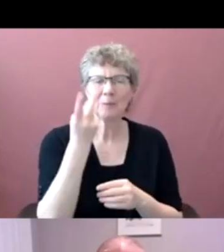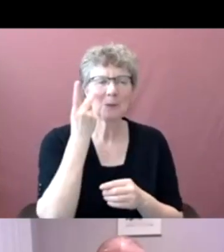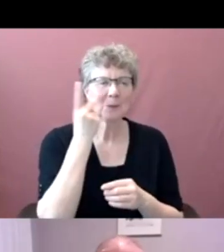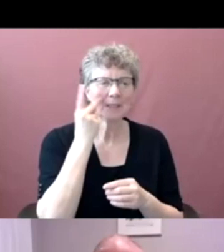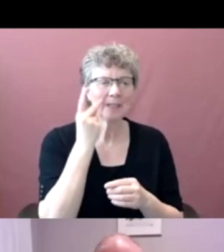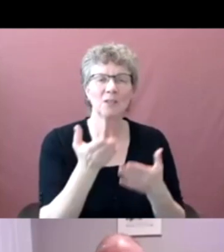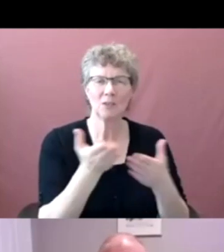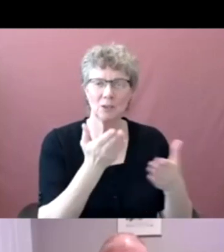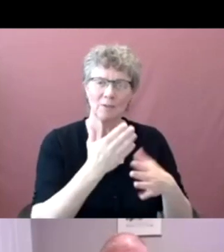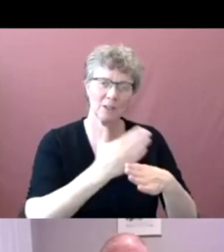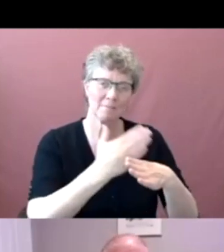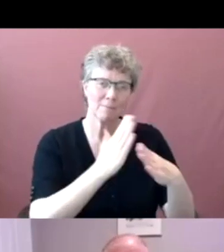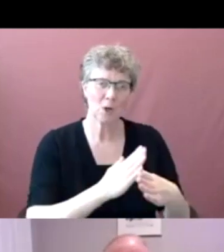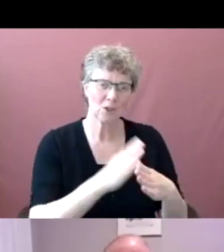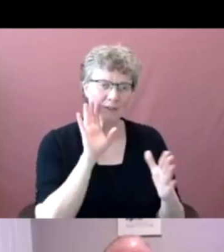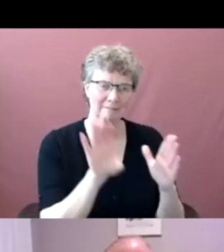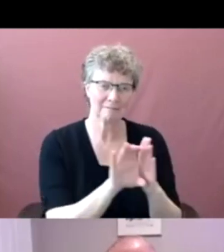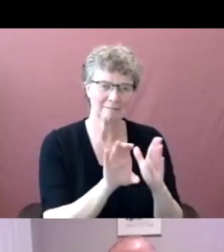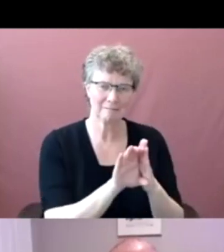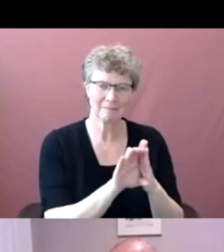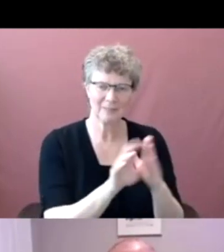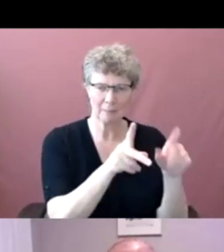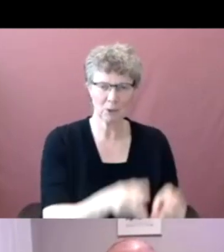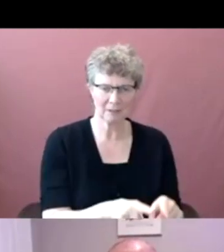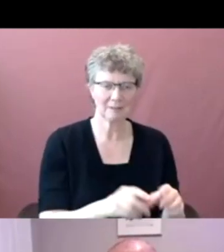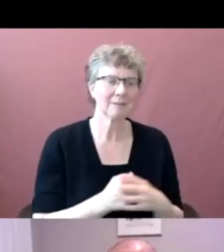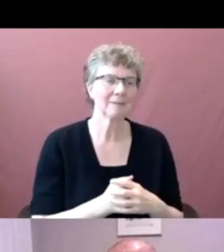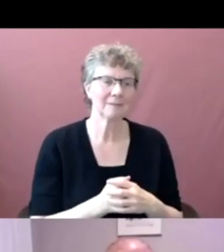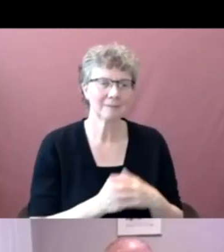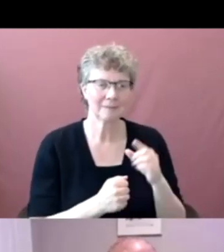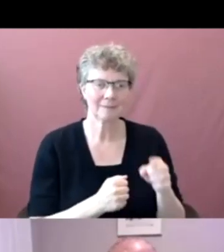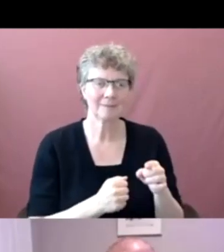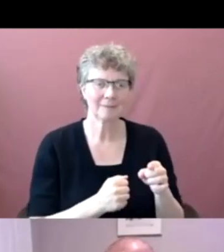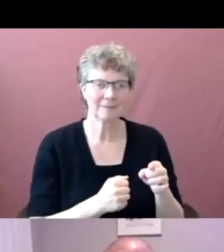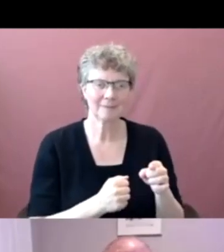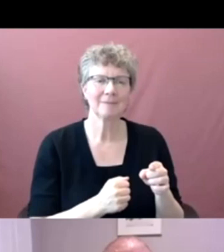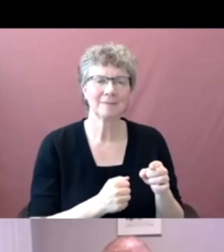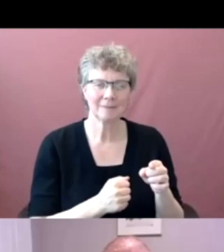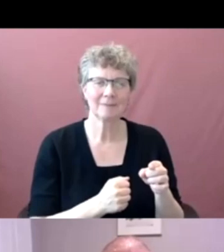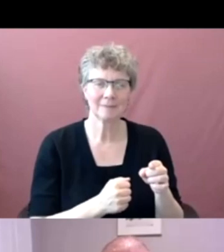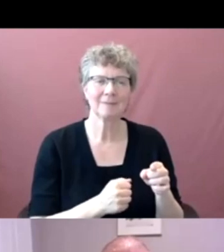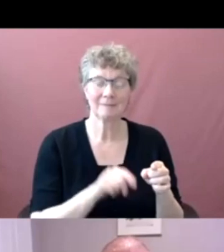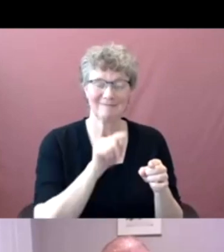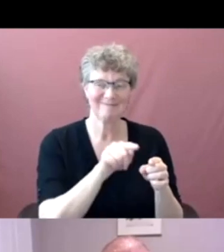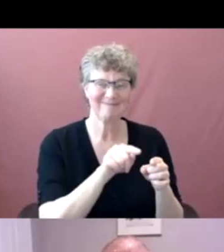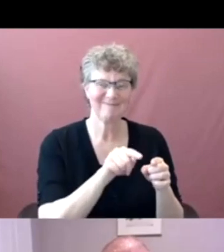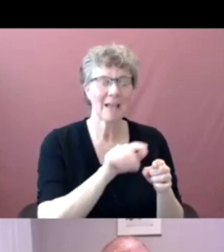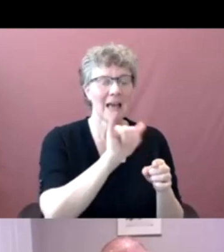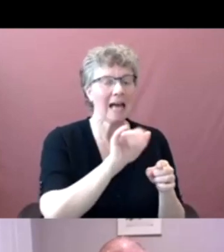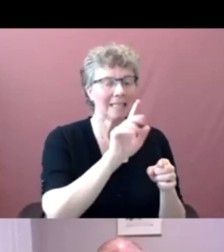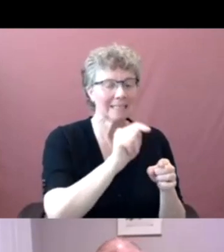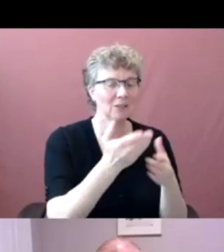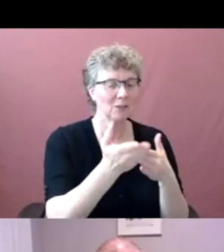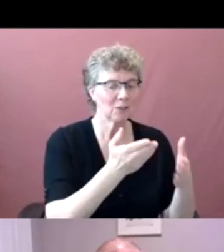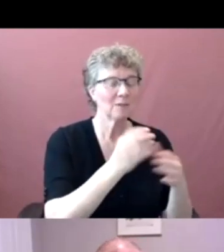is perhaps the place where the IT service structure is different from HR and finance.